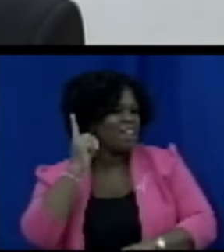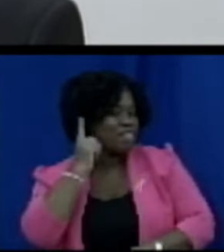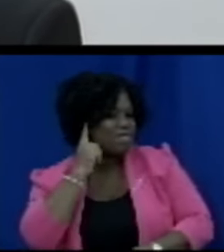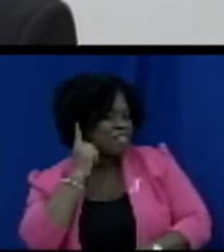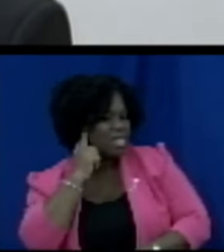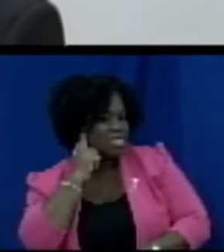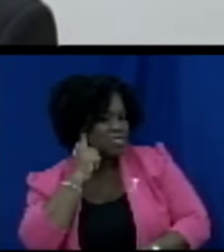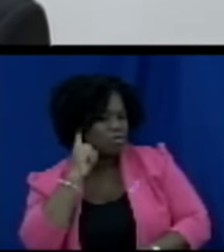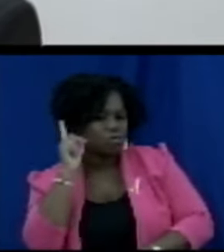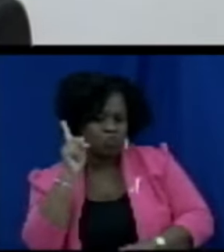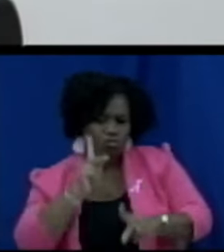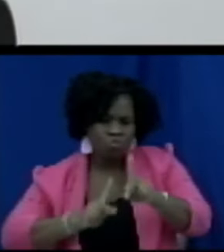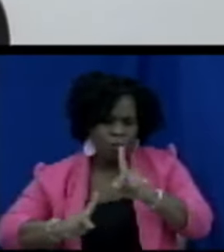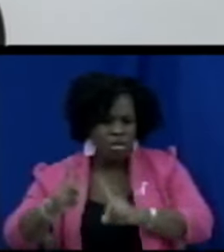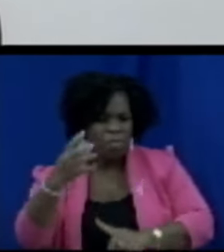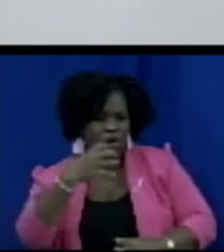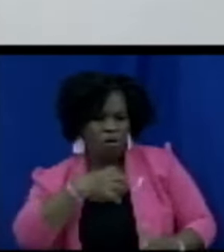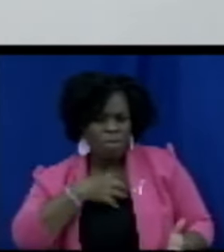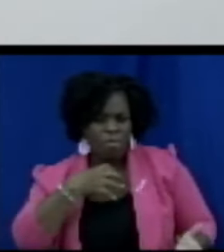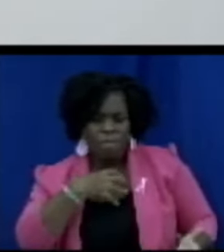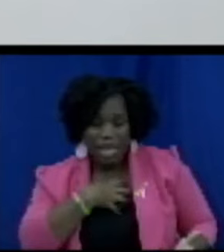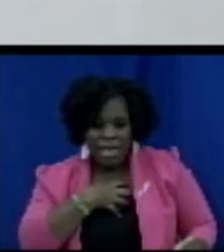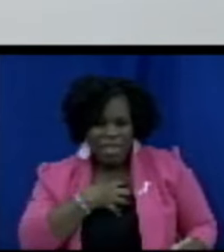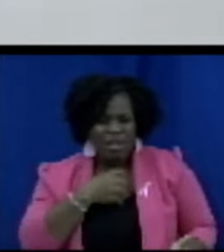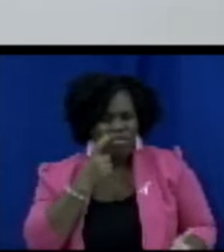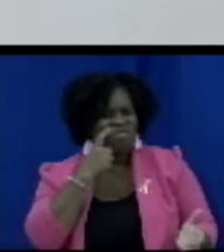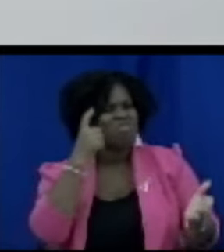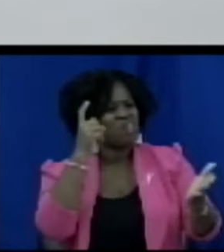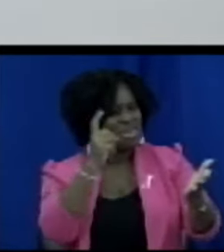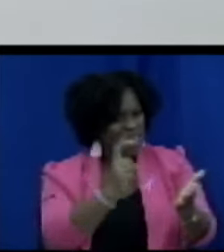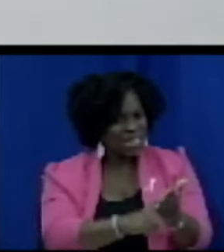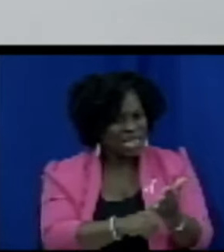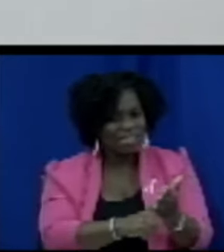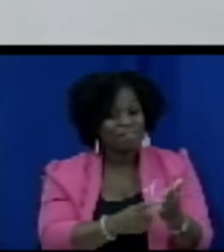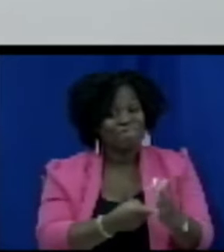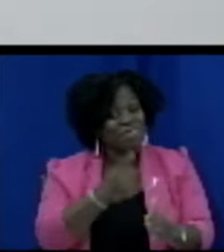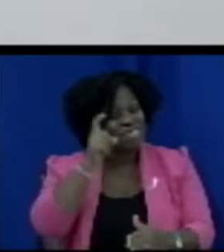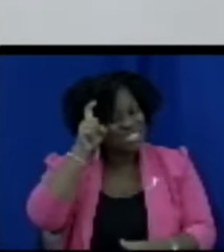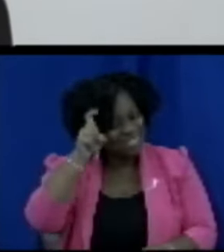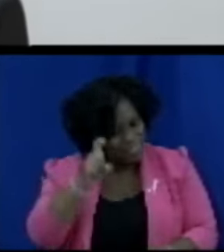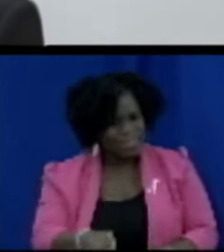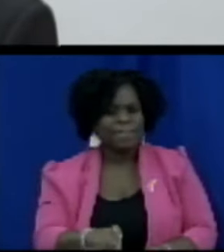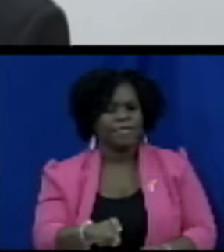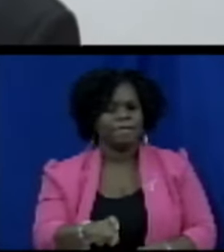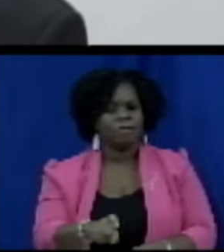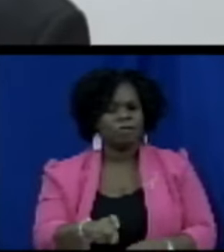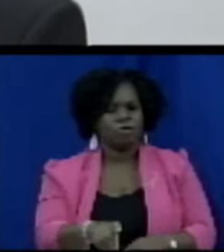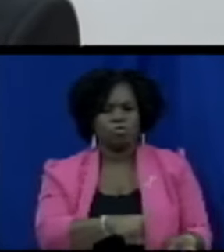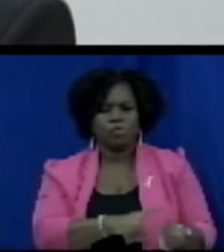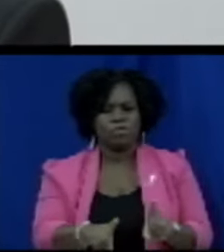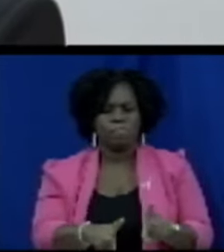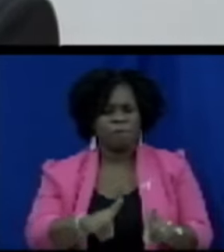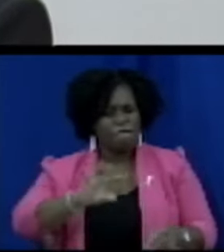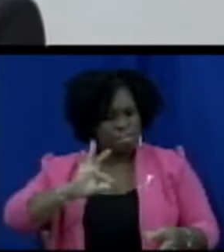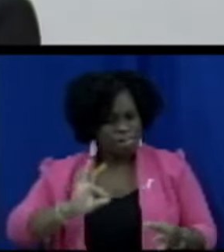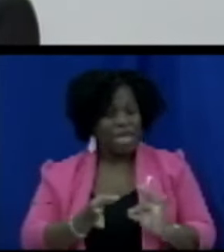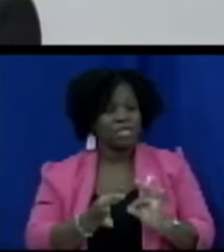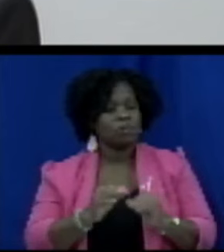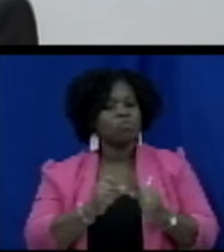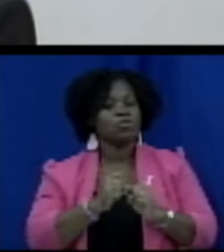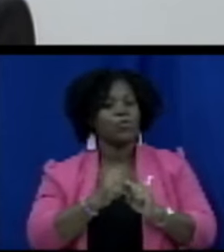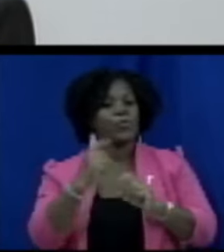we recognize that something needs to be done and we have come here